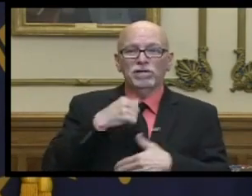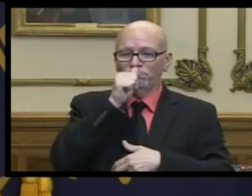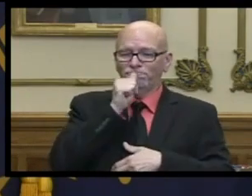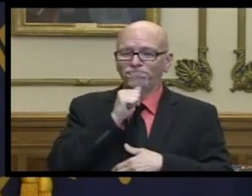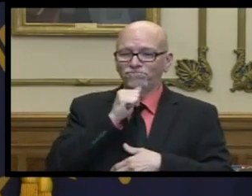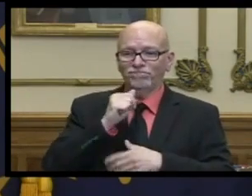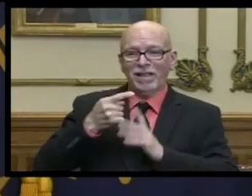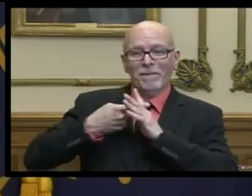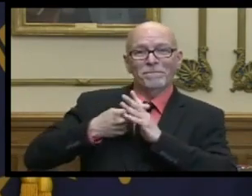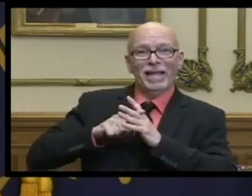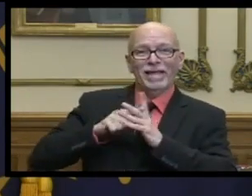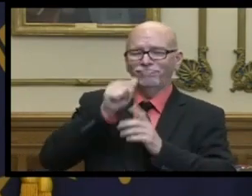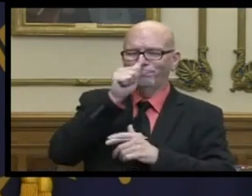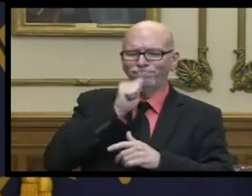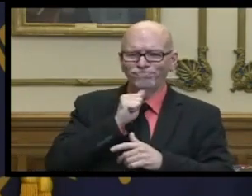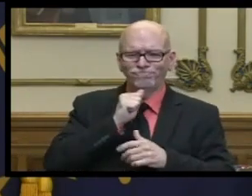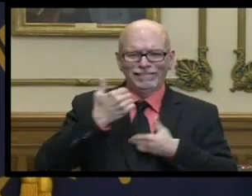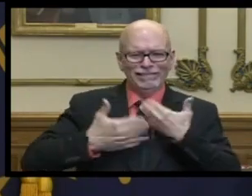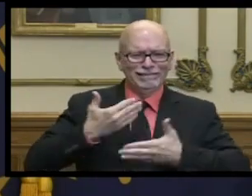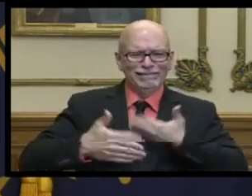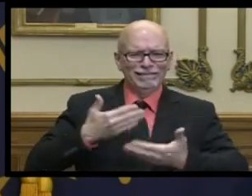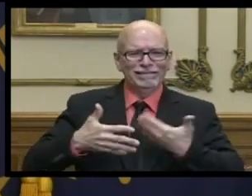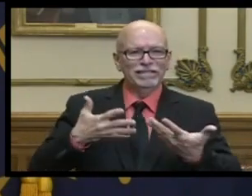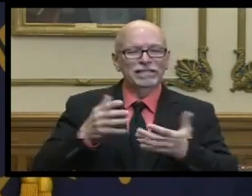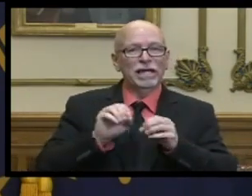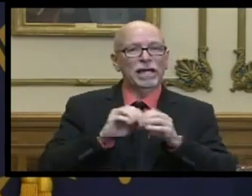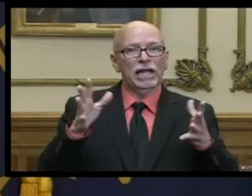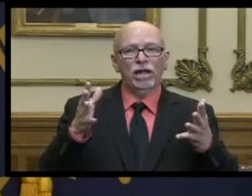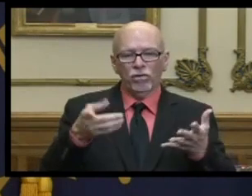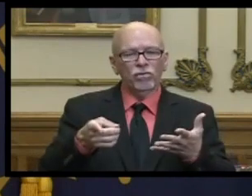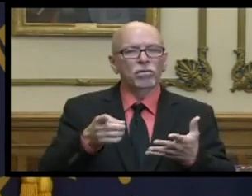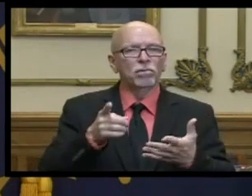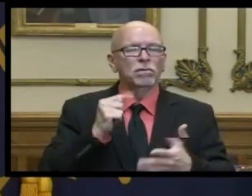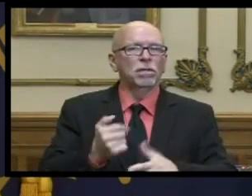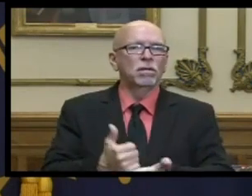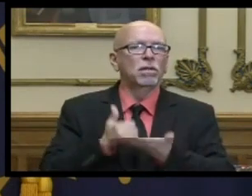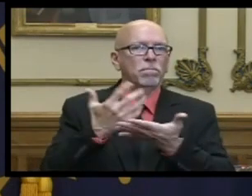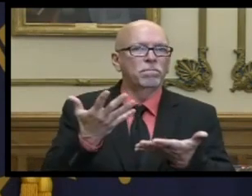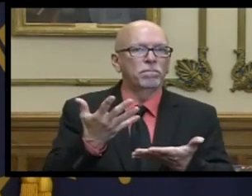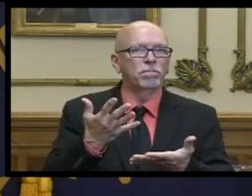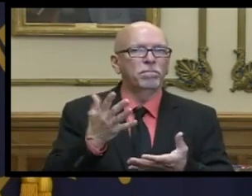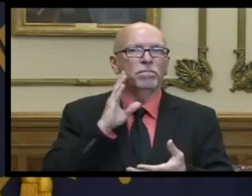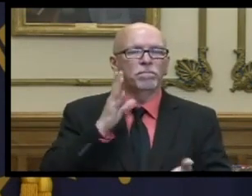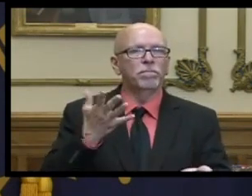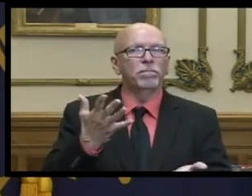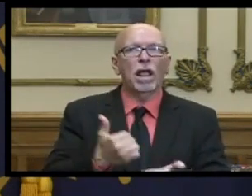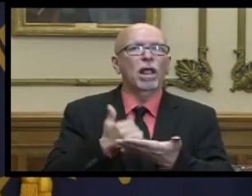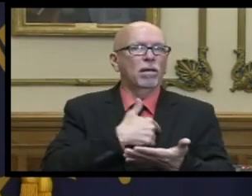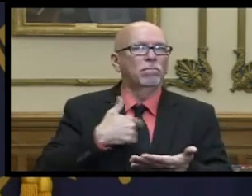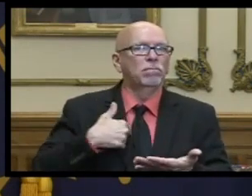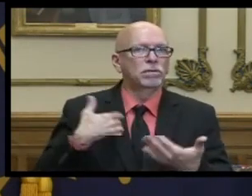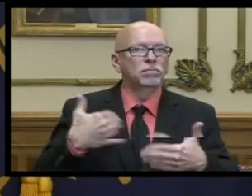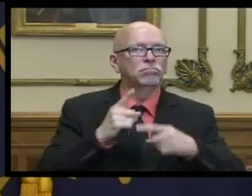actions that we took early clearly to date have been paying off it uh every single one of the